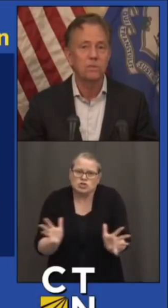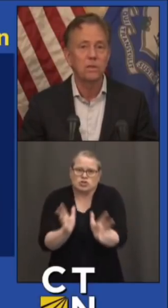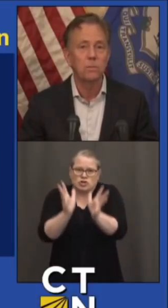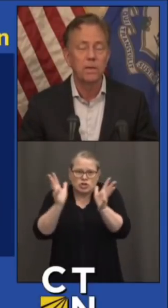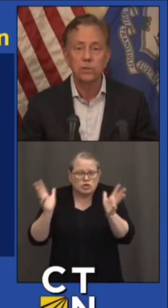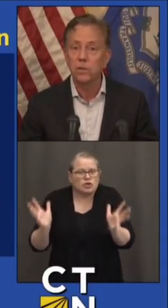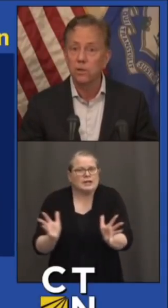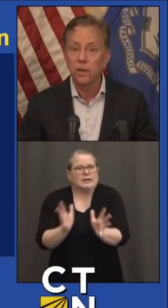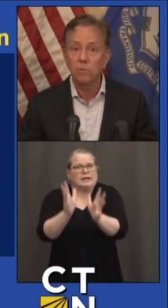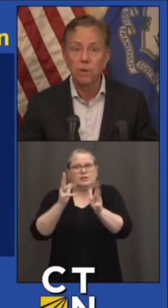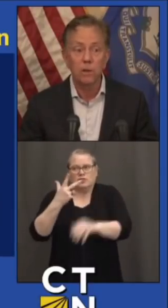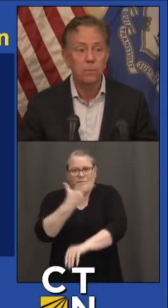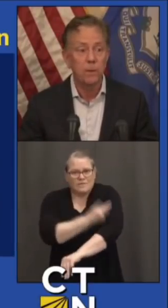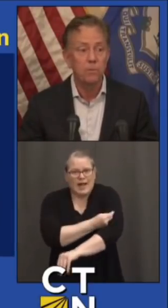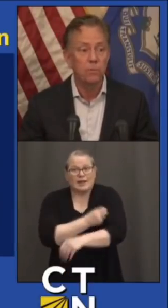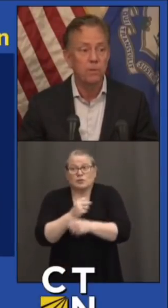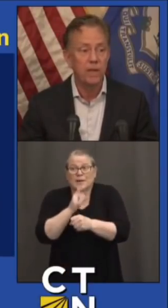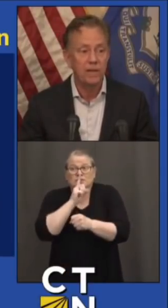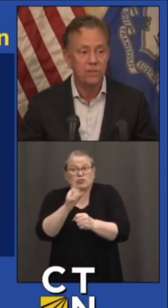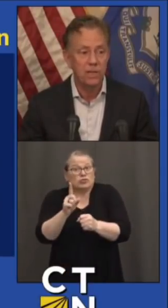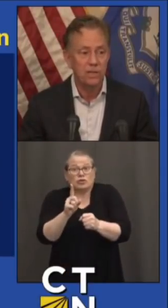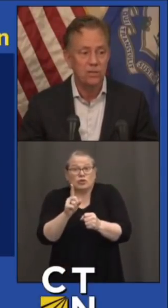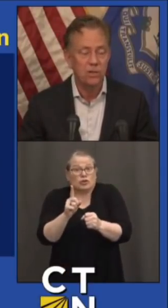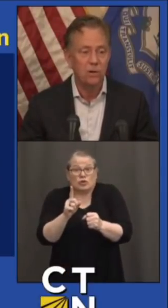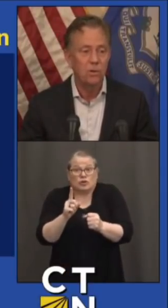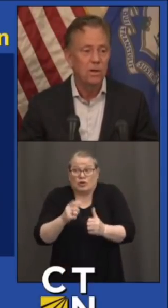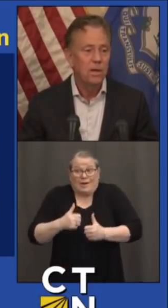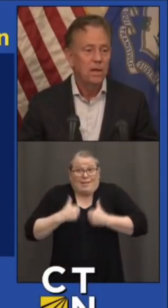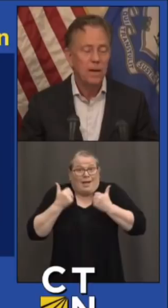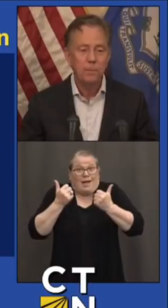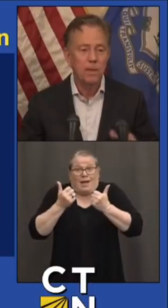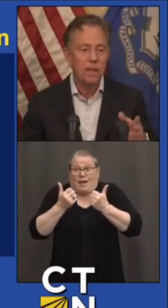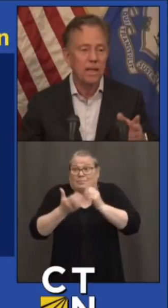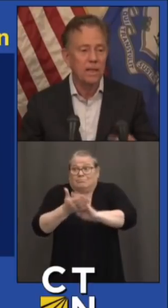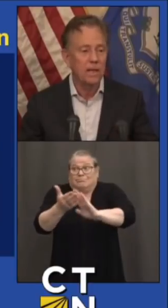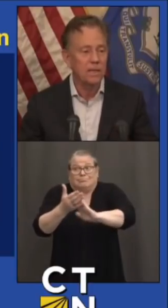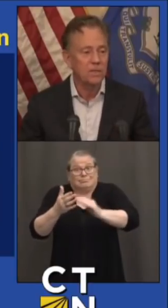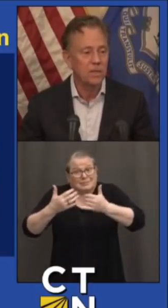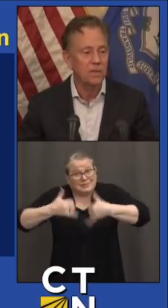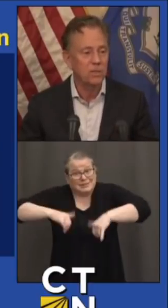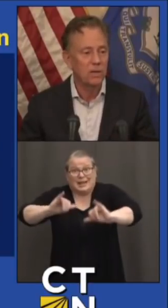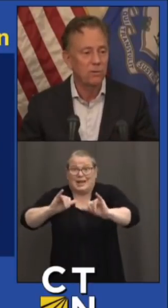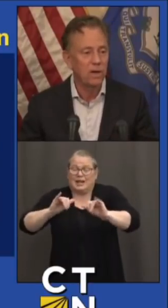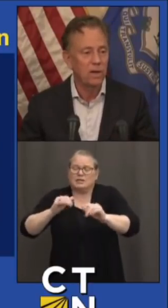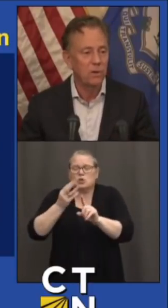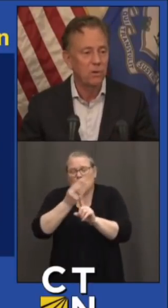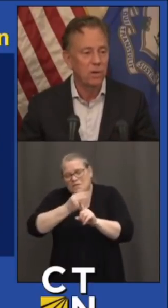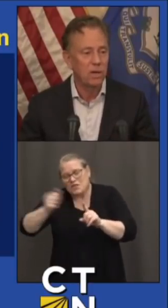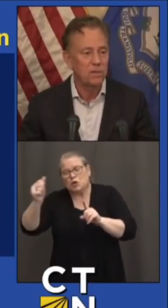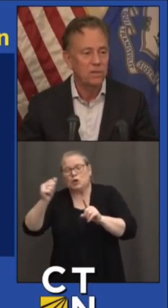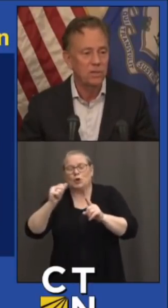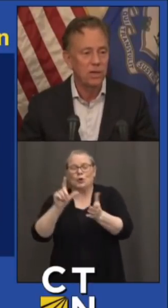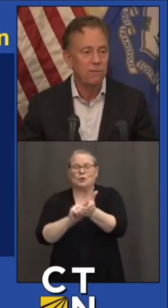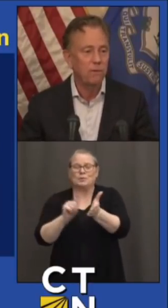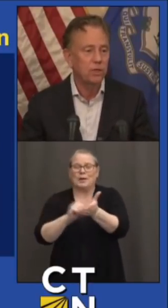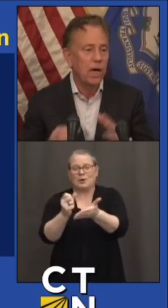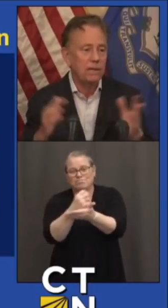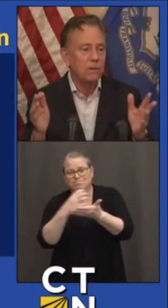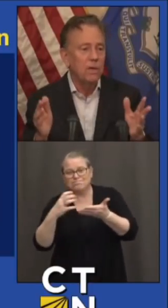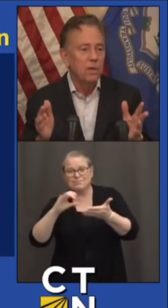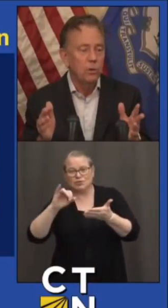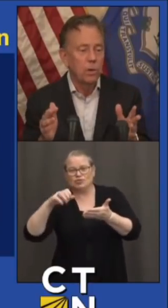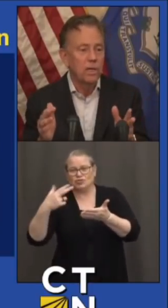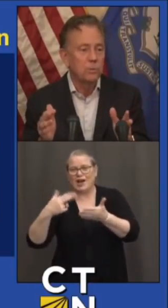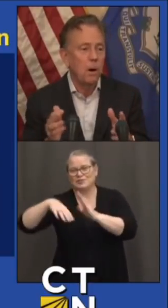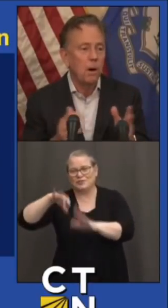to, you know, make sure you're there with other people who have been vaccinated. So a couple of little headlines that Josh found I thought were nice. A shot for a